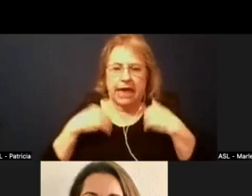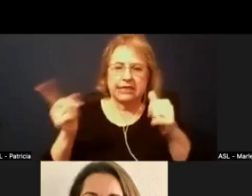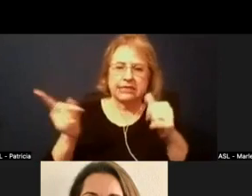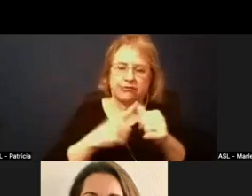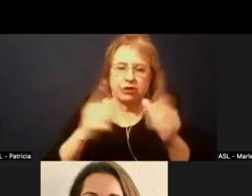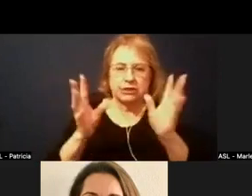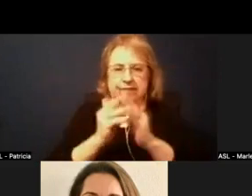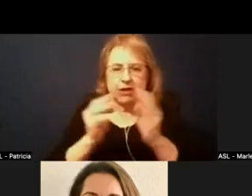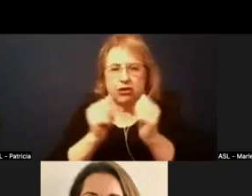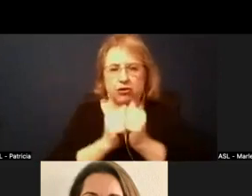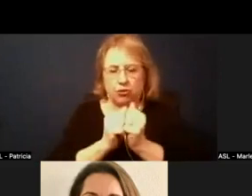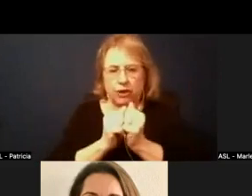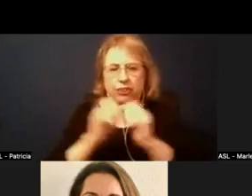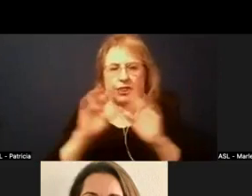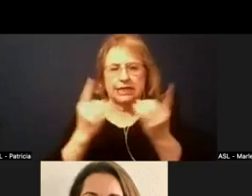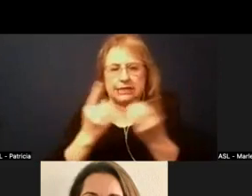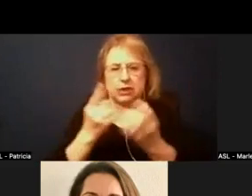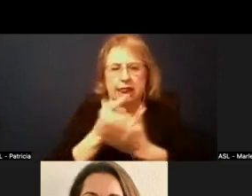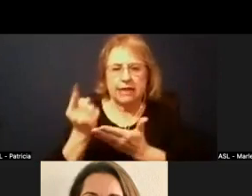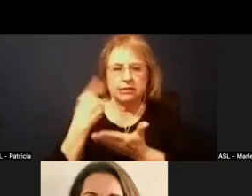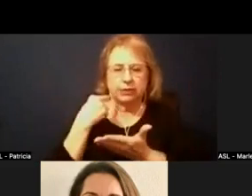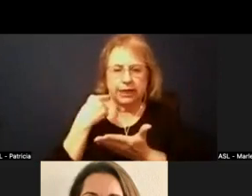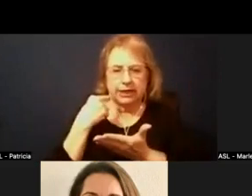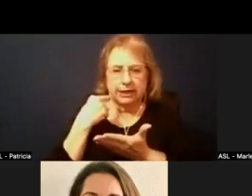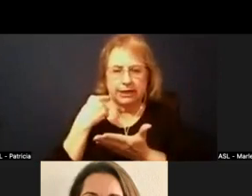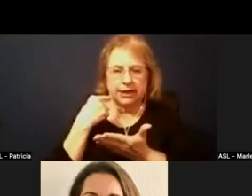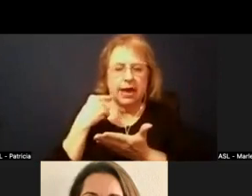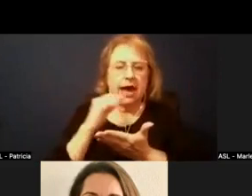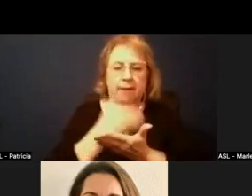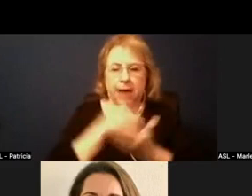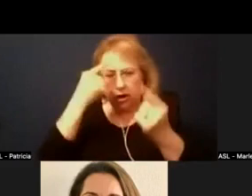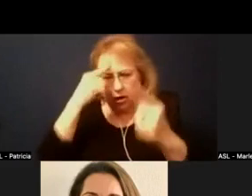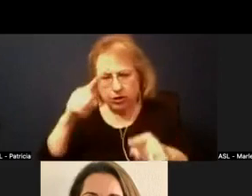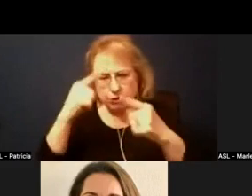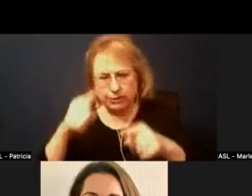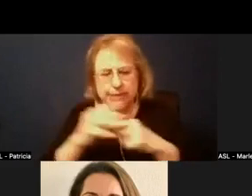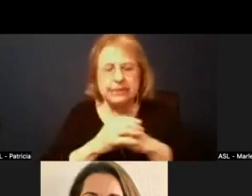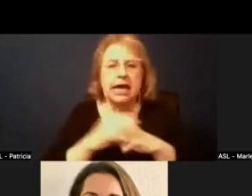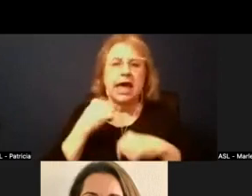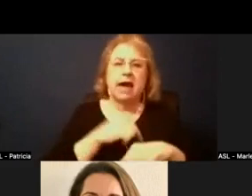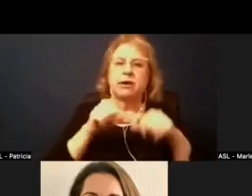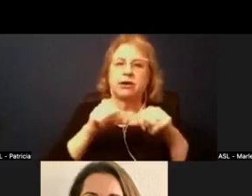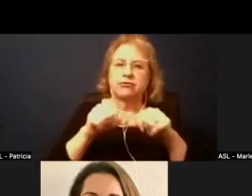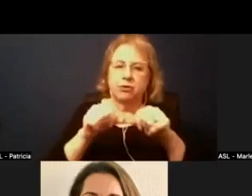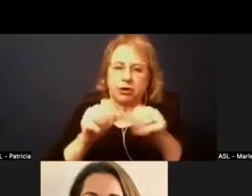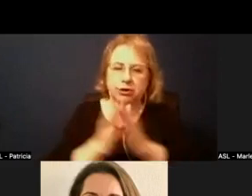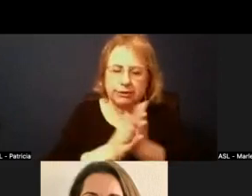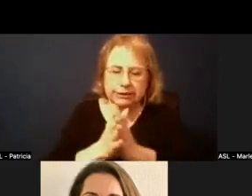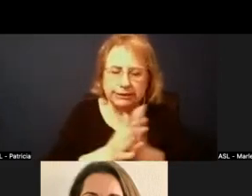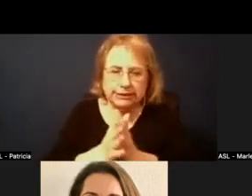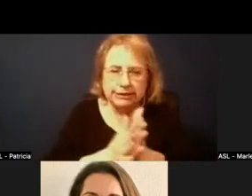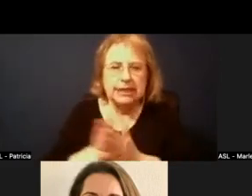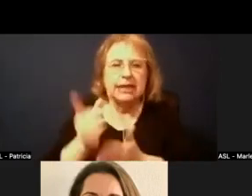with the district last week on our successor agreement, and we look forward to continuing that conversation next week.